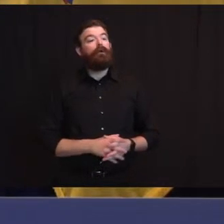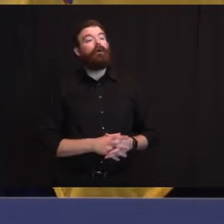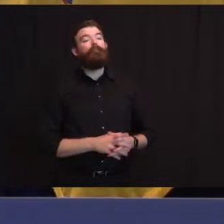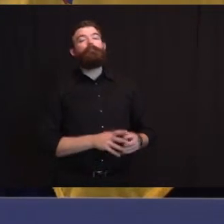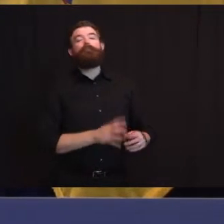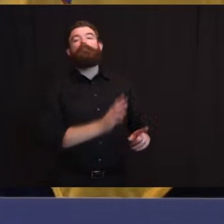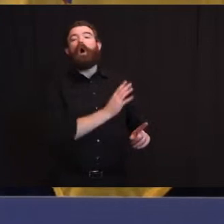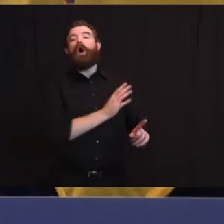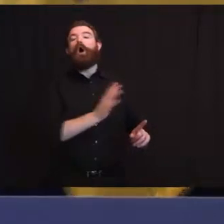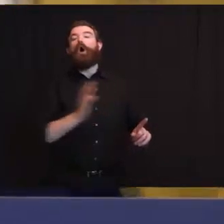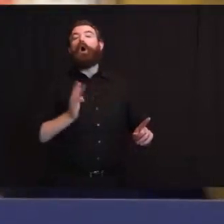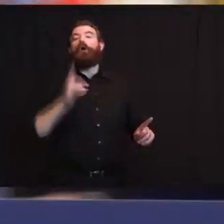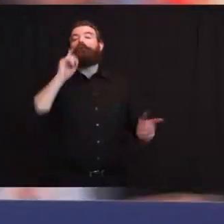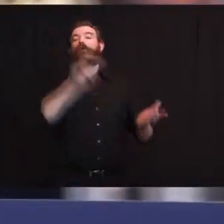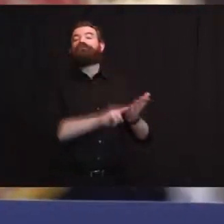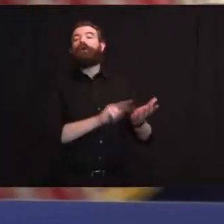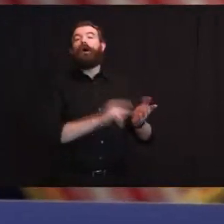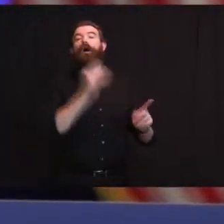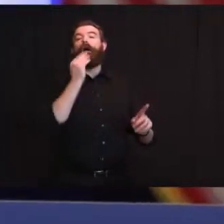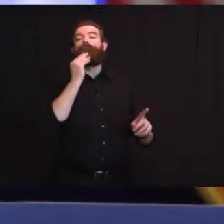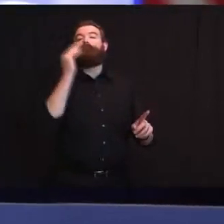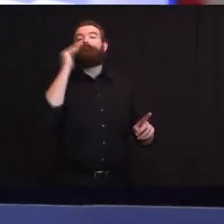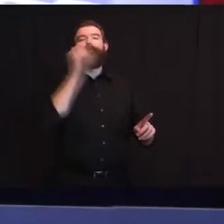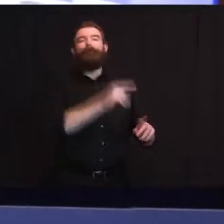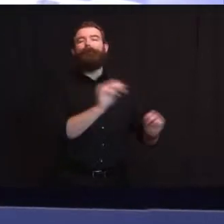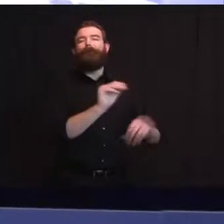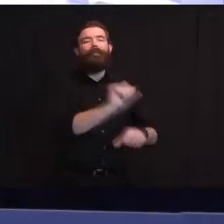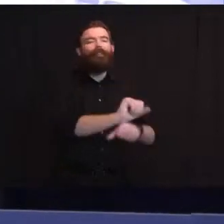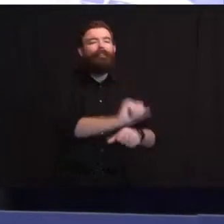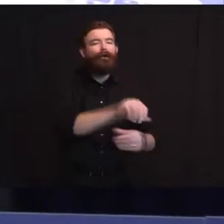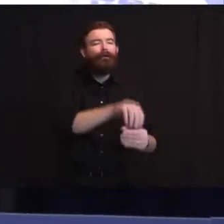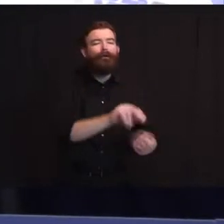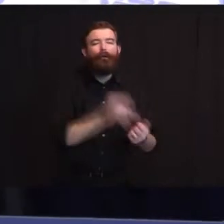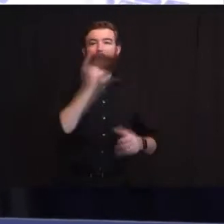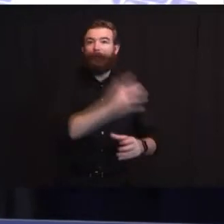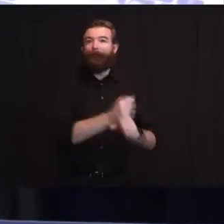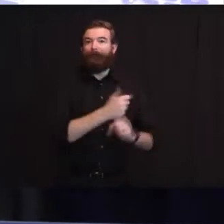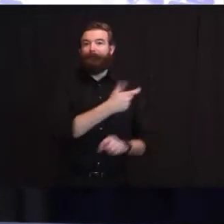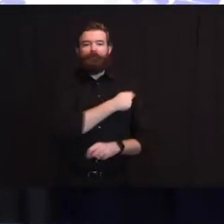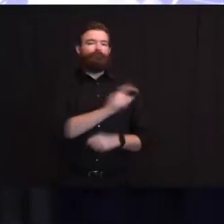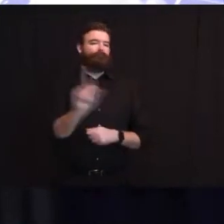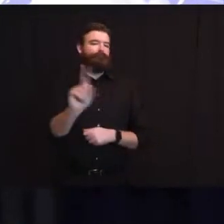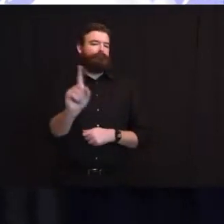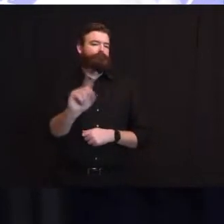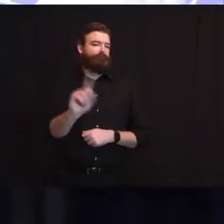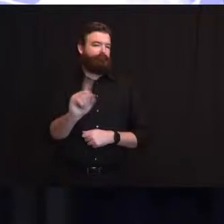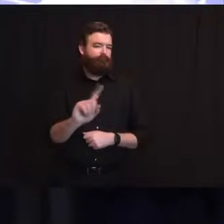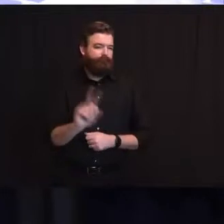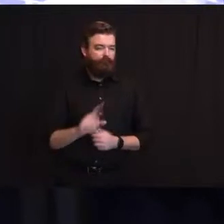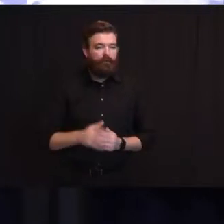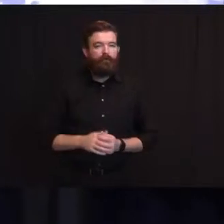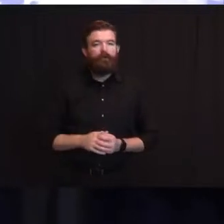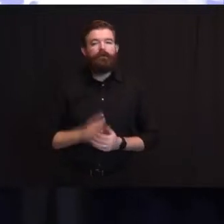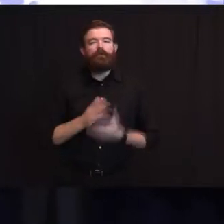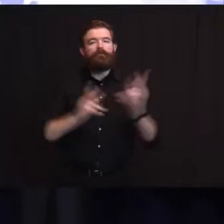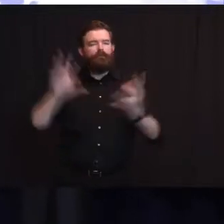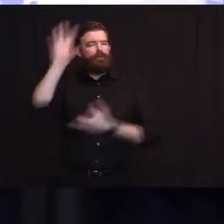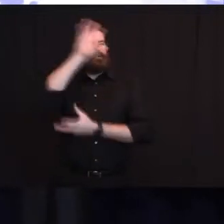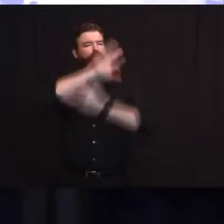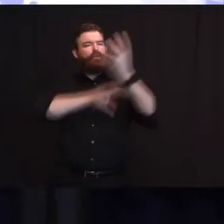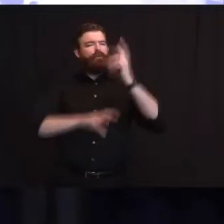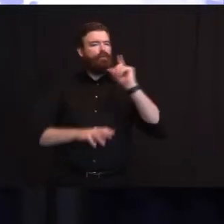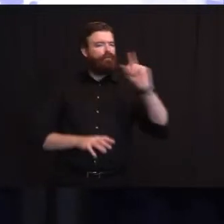Judy, any more color? There has been confusion on the definition of 1A with the inclusion of paid and unpaid